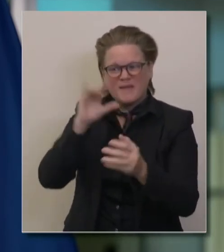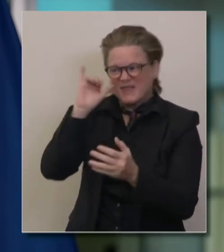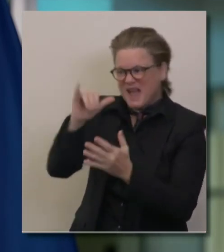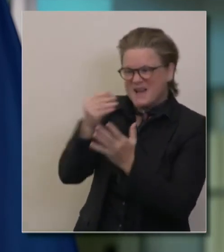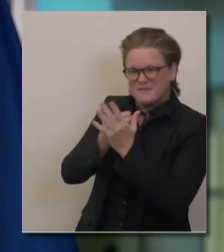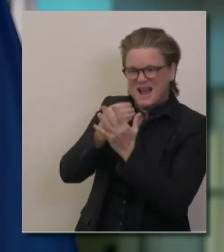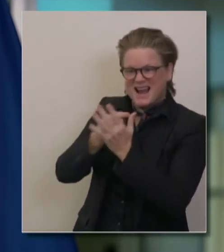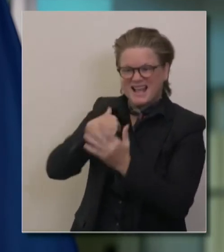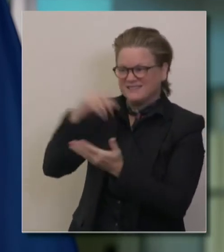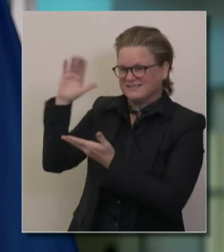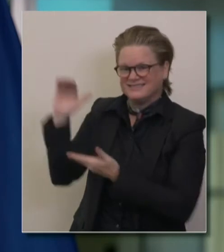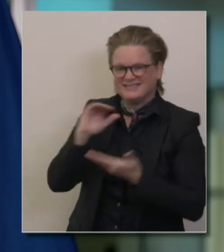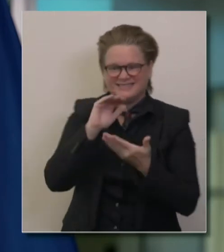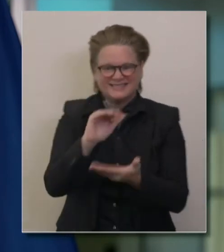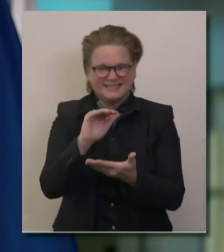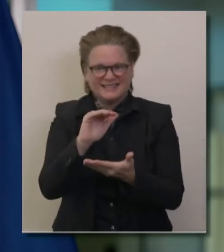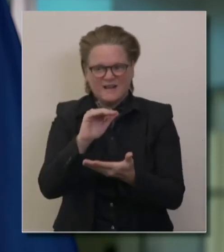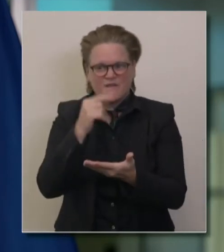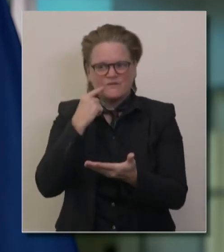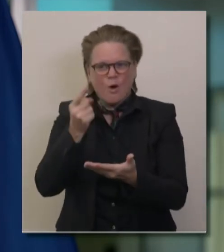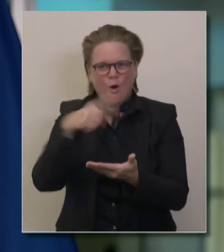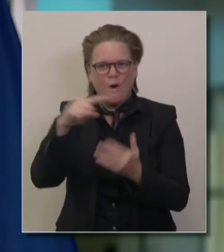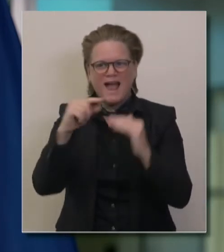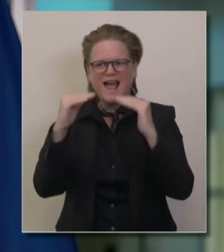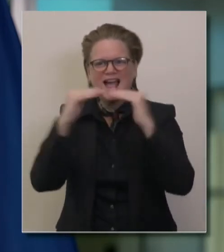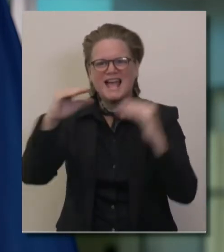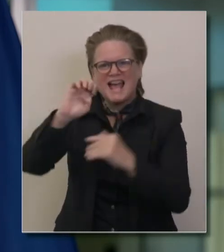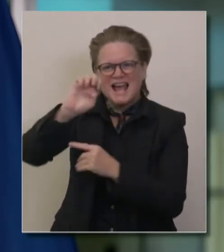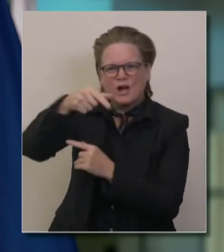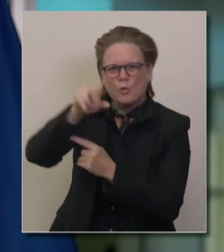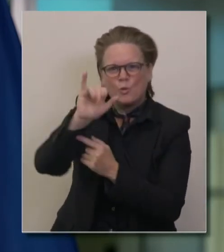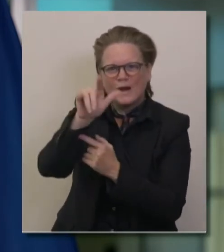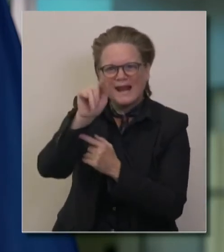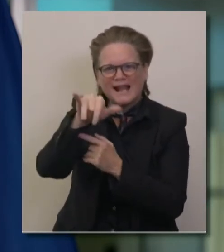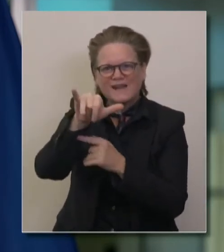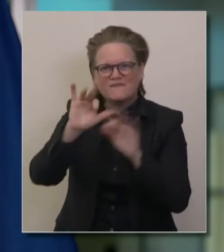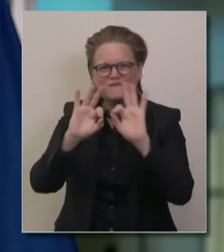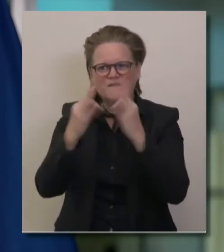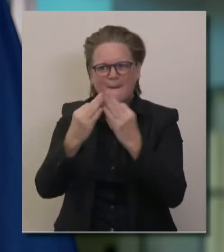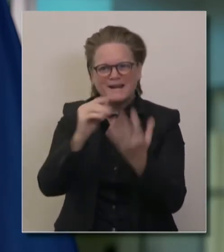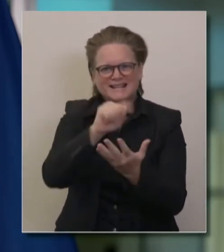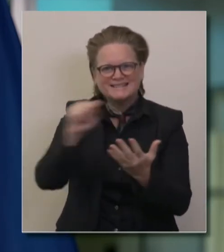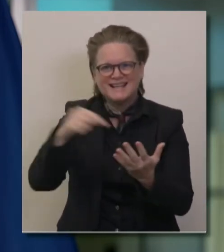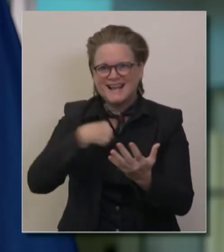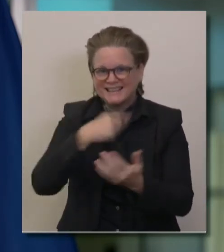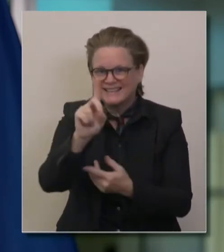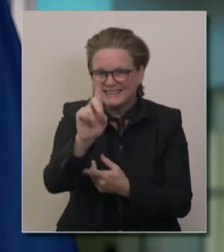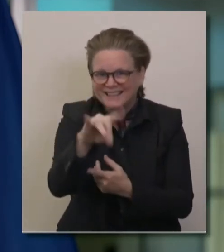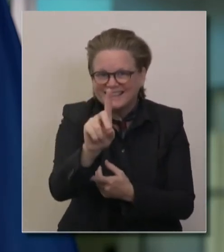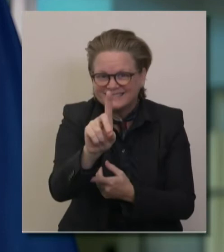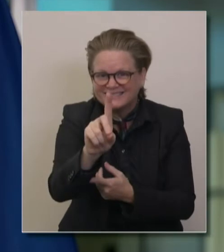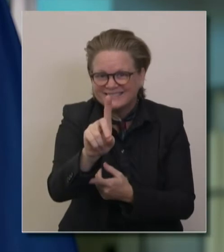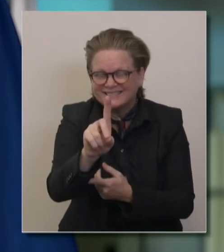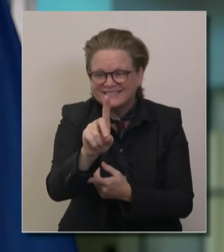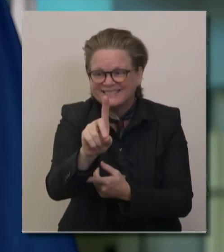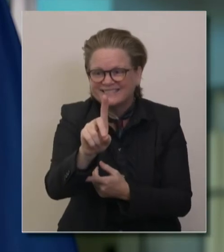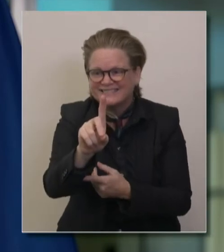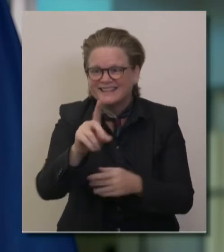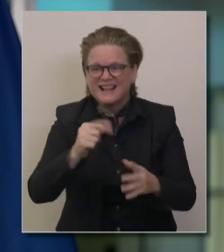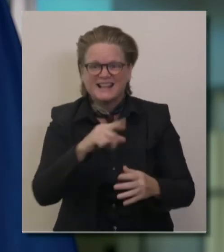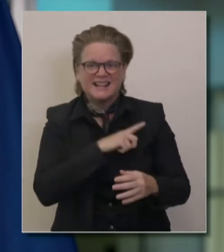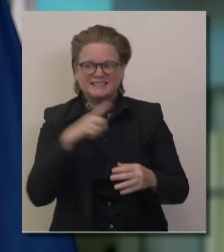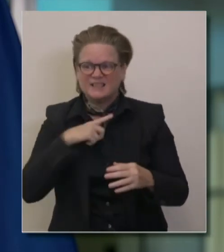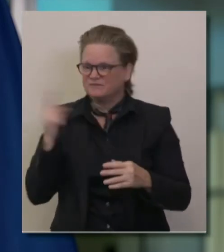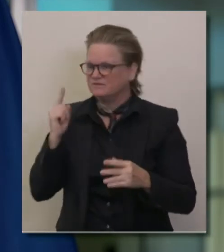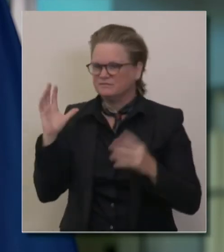specifically for equity. In fact, you may recall there was some dispute with the legislature that didn't want to go as far as we did,